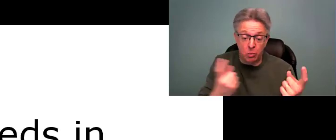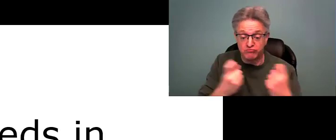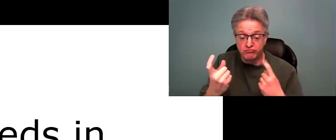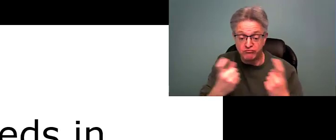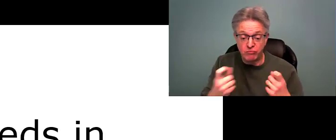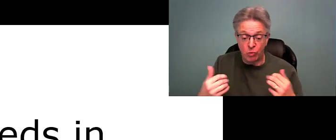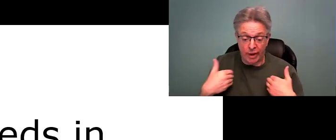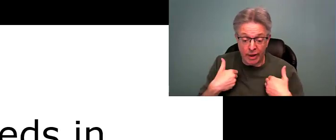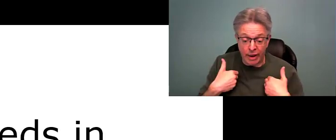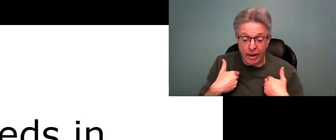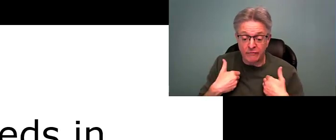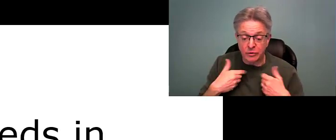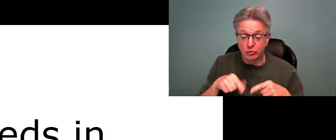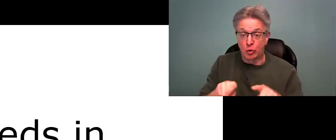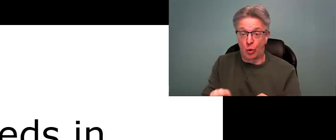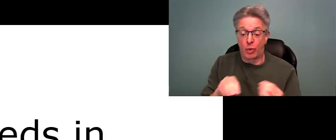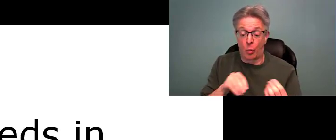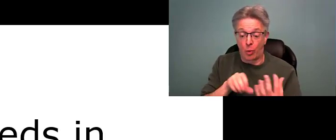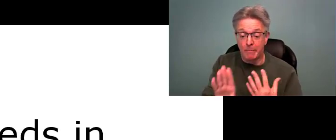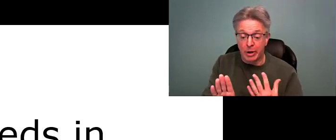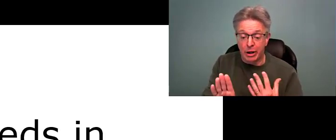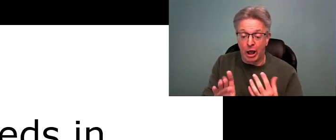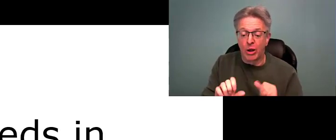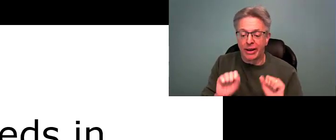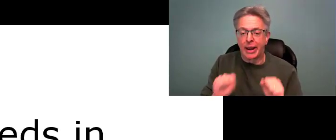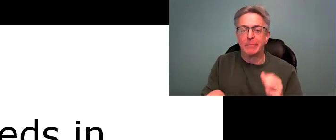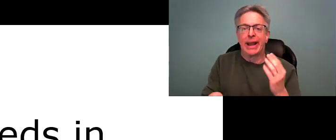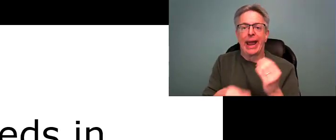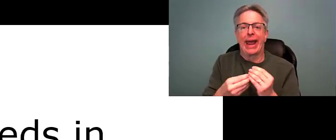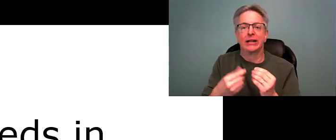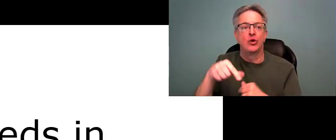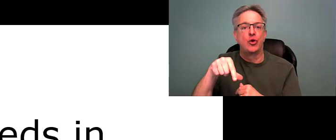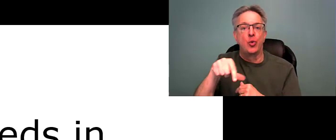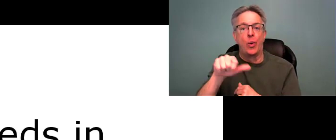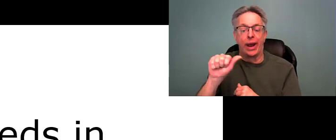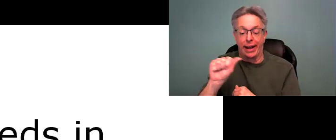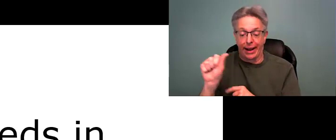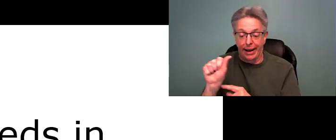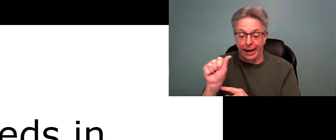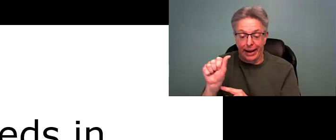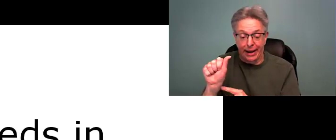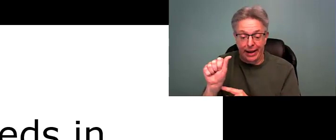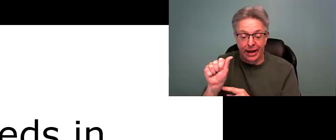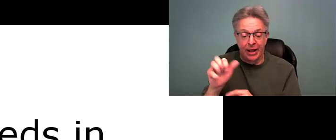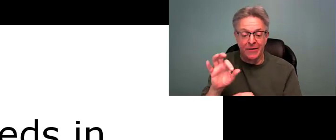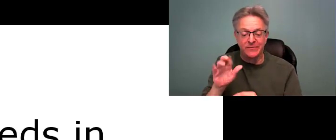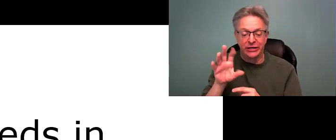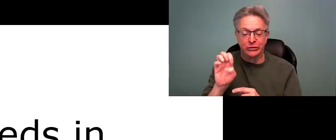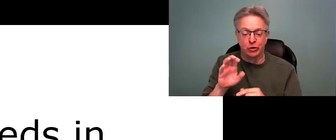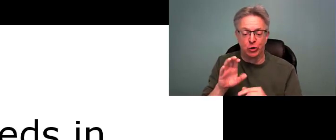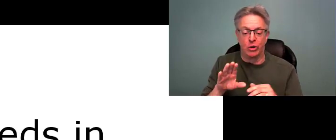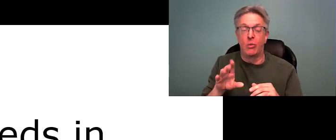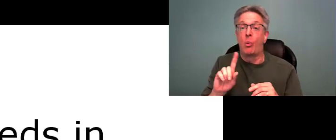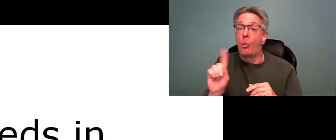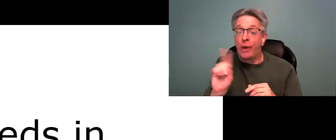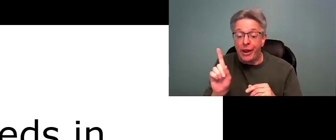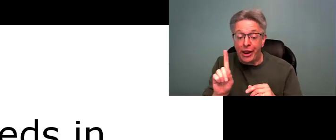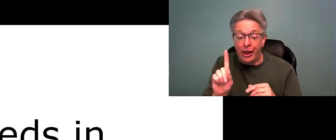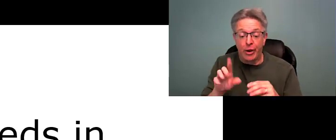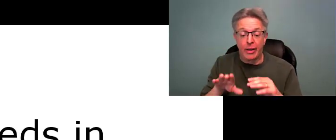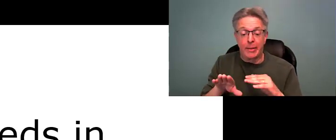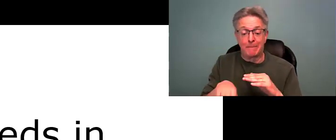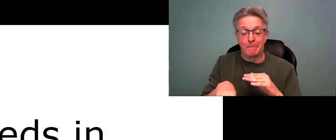If you do have any questions that you may have during this live webinar today, those questions can be added to the Q&A feature,